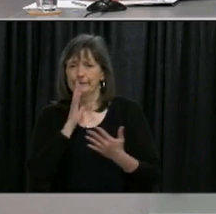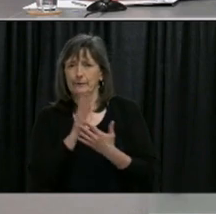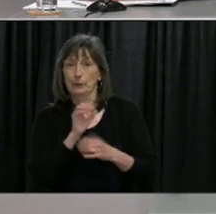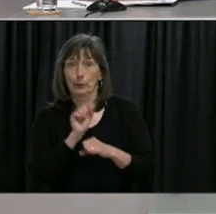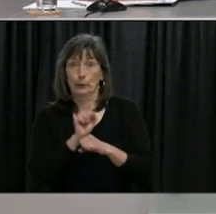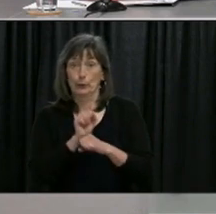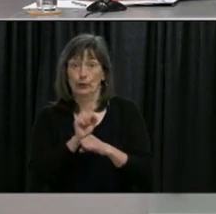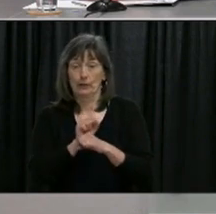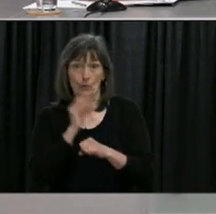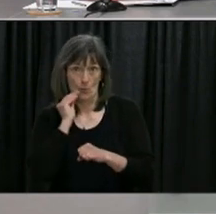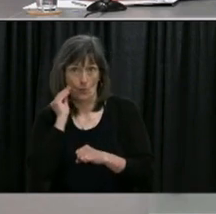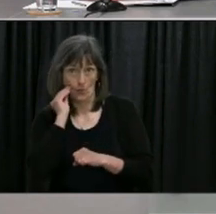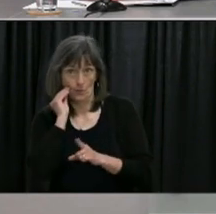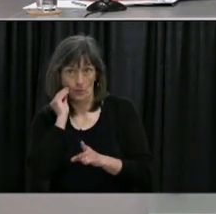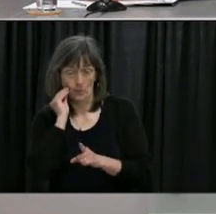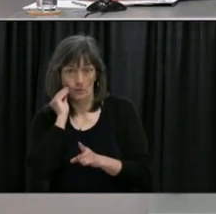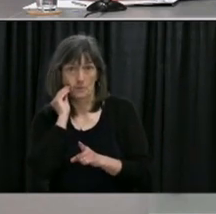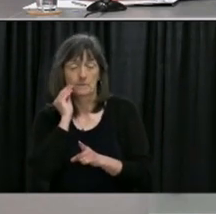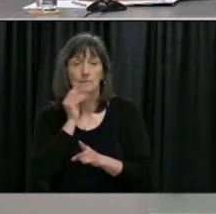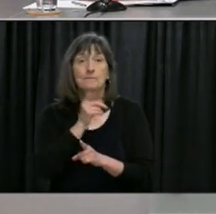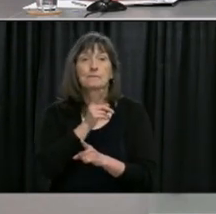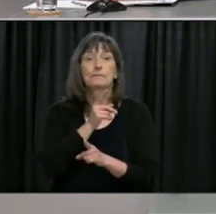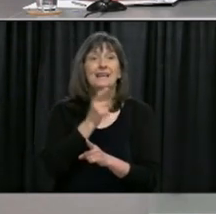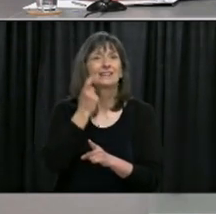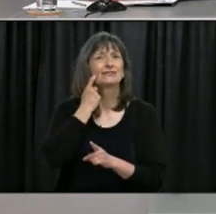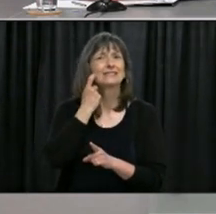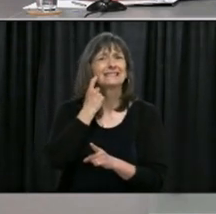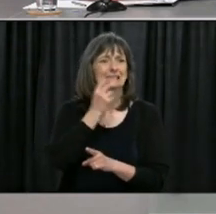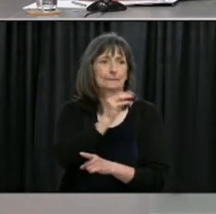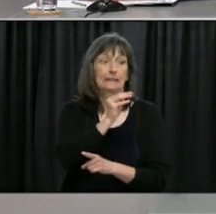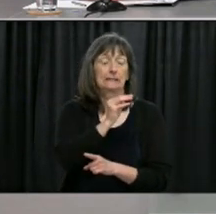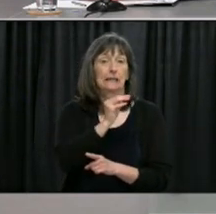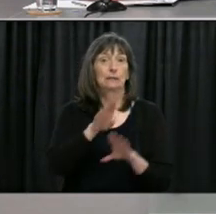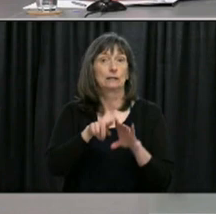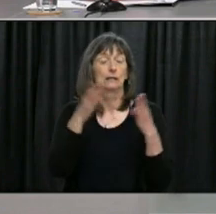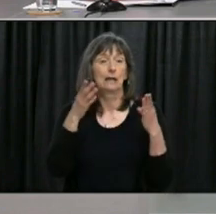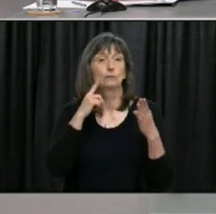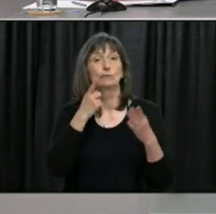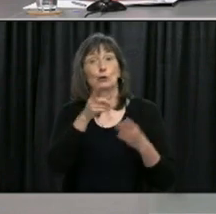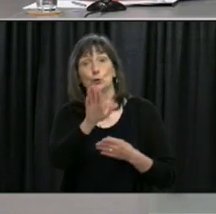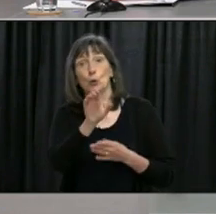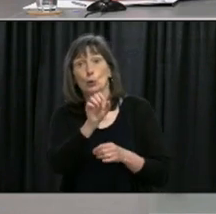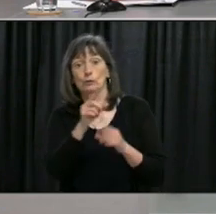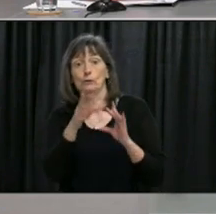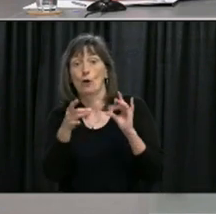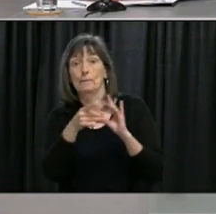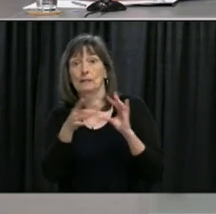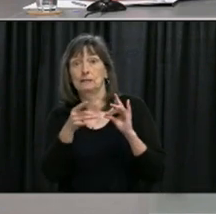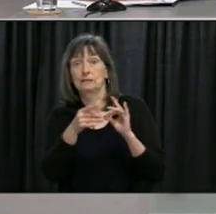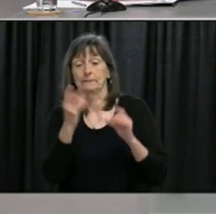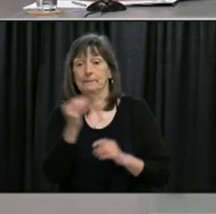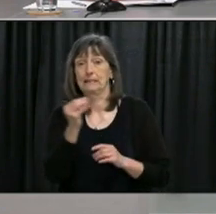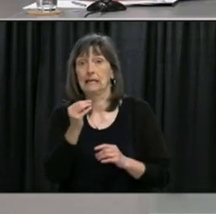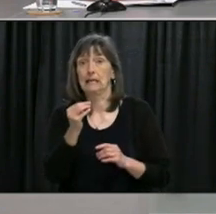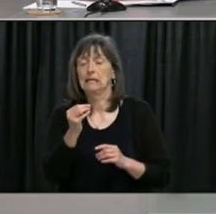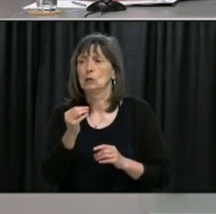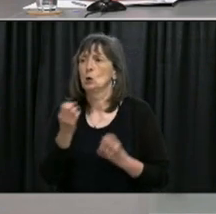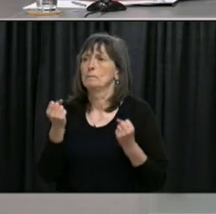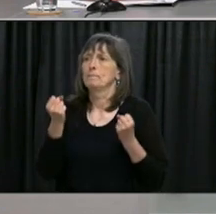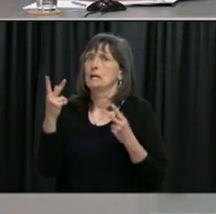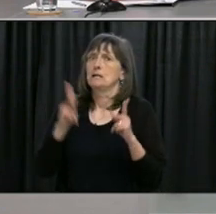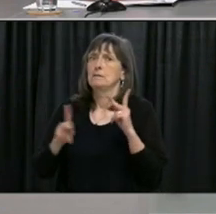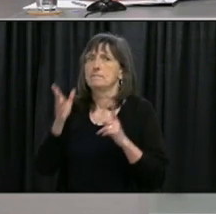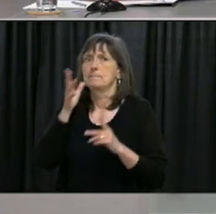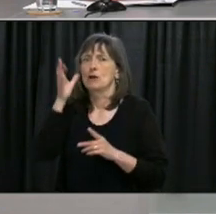after your comments during the Monday's briefing I've heard from dozens of parents who've talked about the challenges and the struggles that they've had